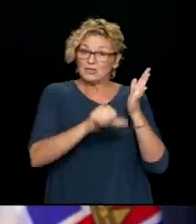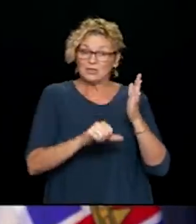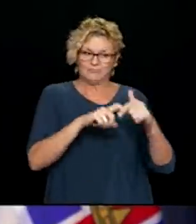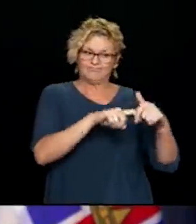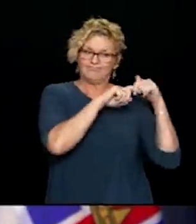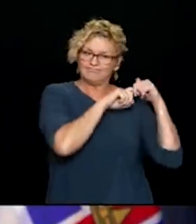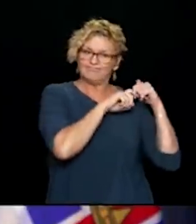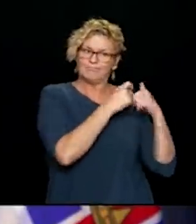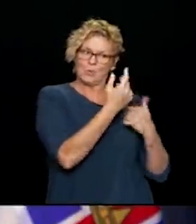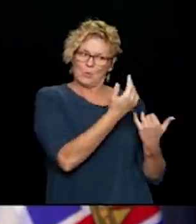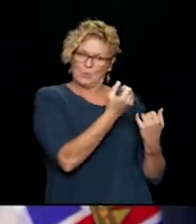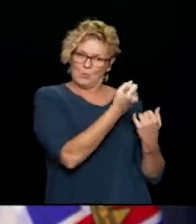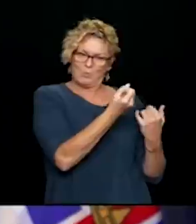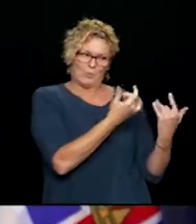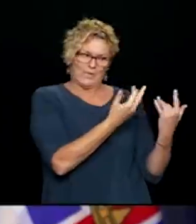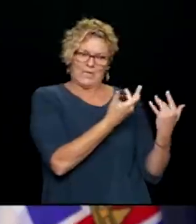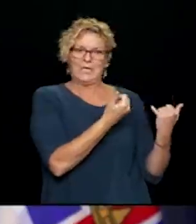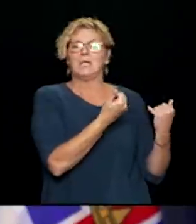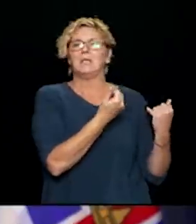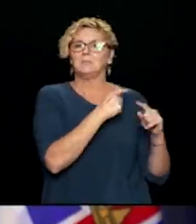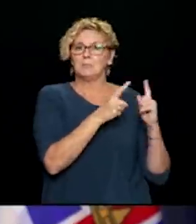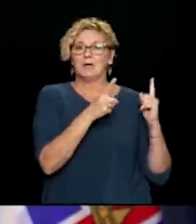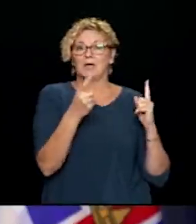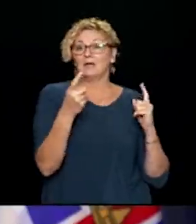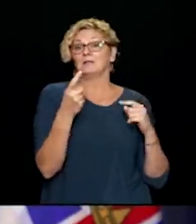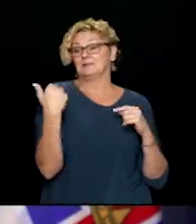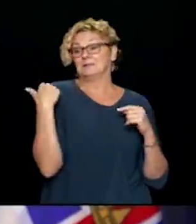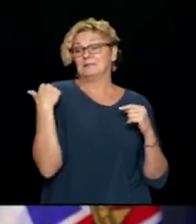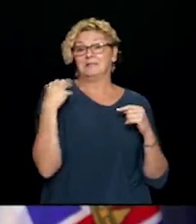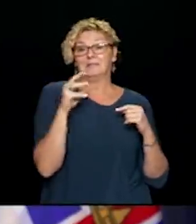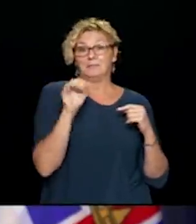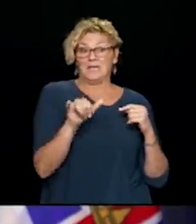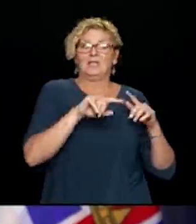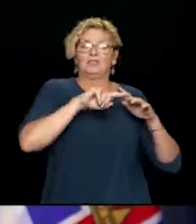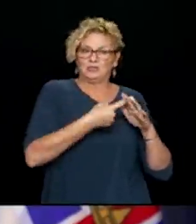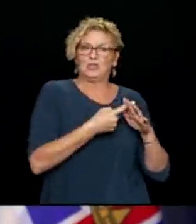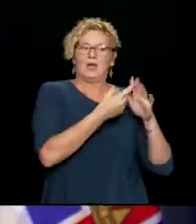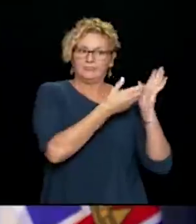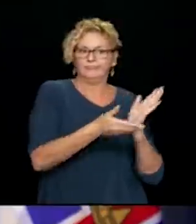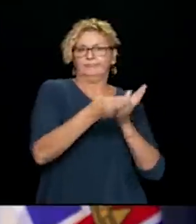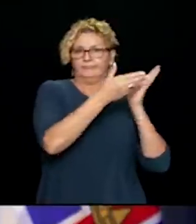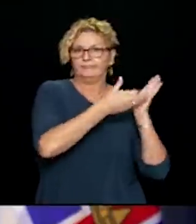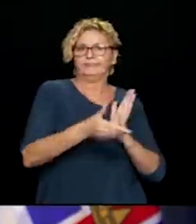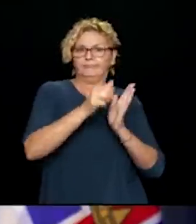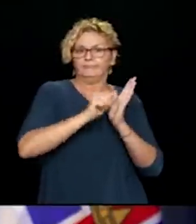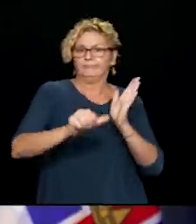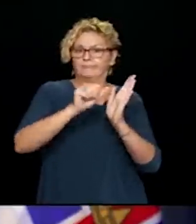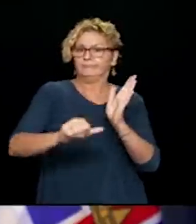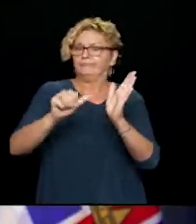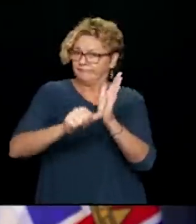our seniors and elders in long-term care and assisted living possible. We are making back to school possible. Back to work possible.